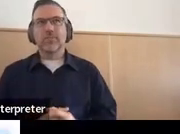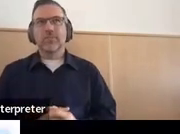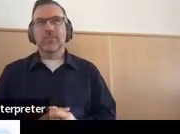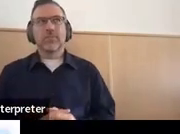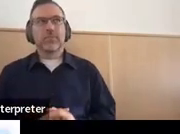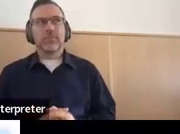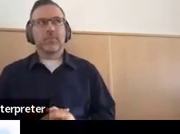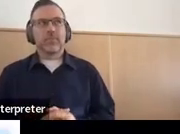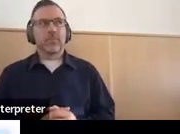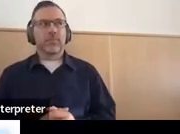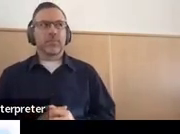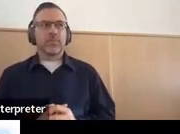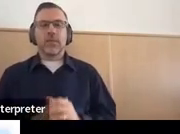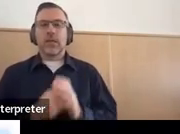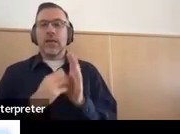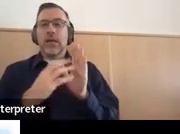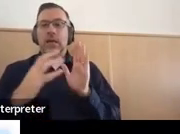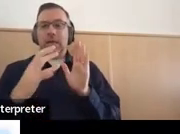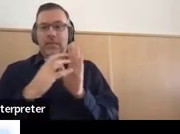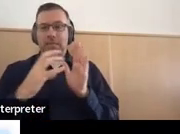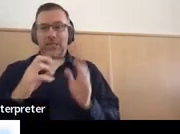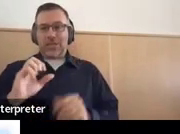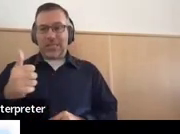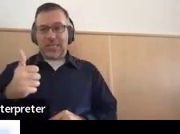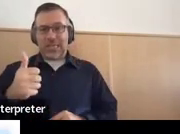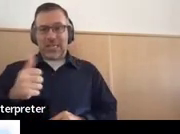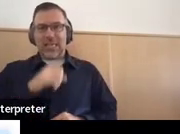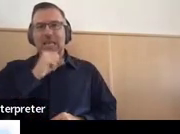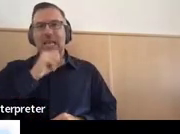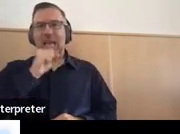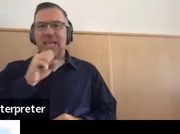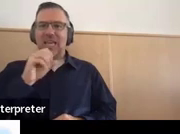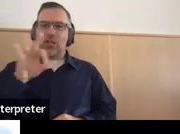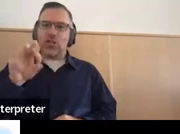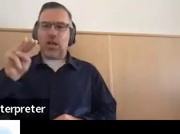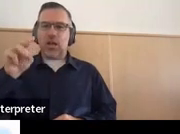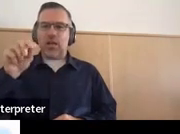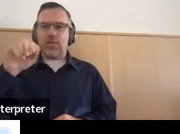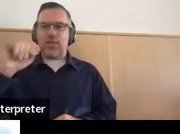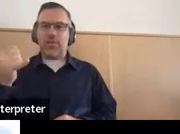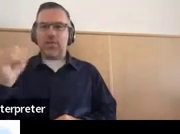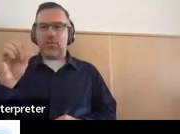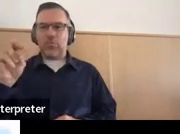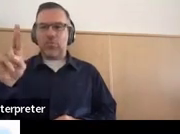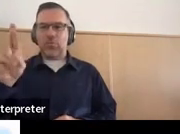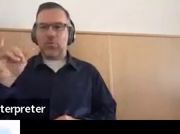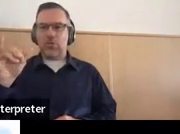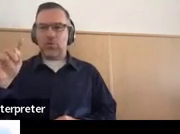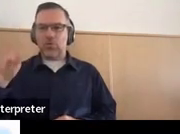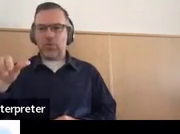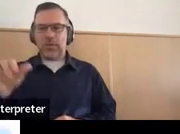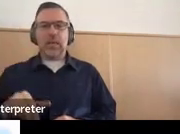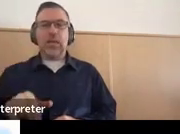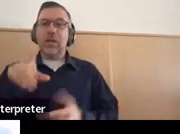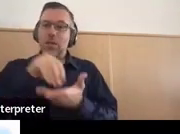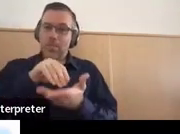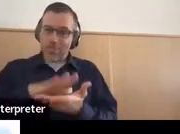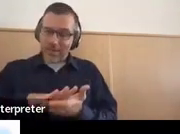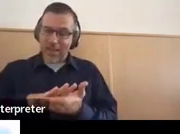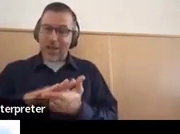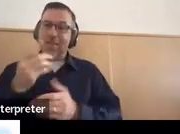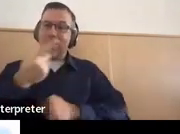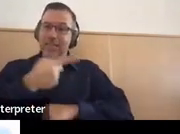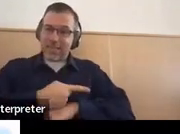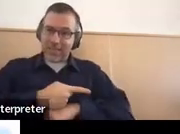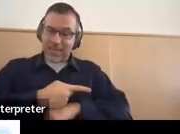And then Section 10, the age of majority. So this is where you indicate the date the child and the parents were informed